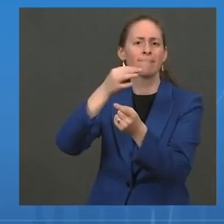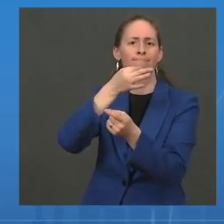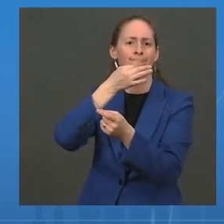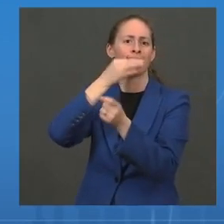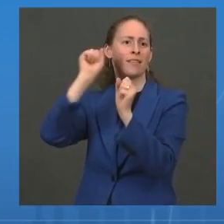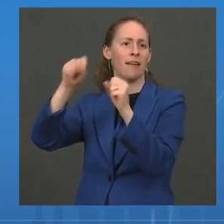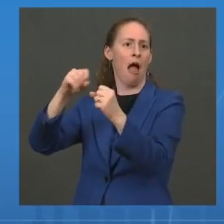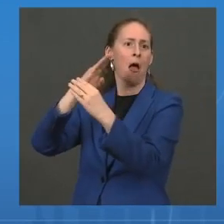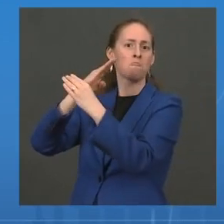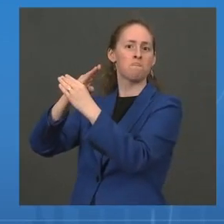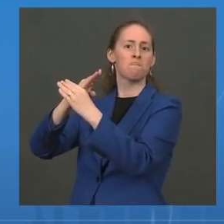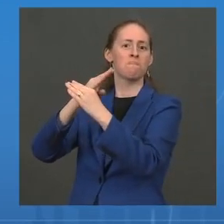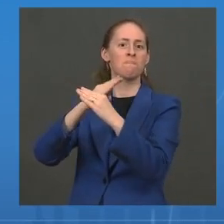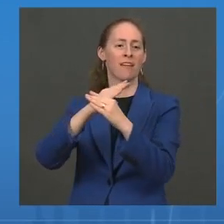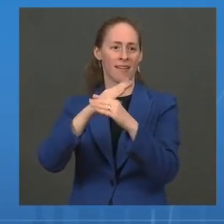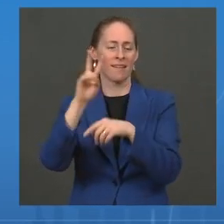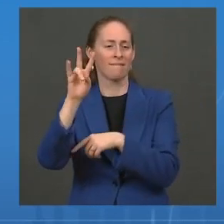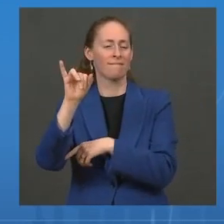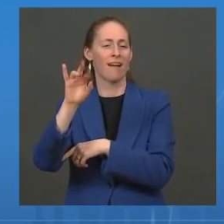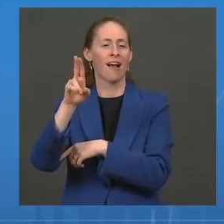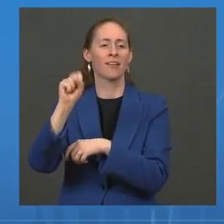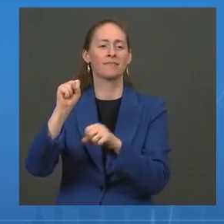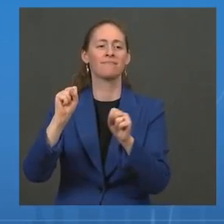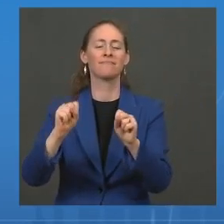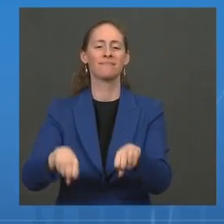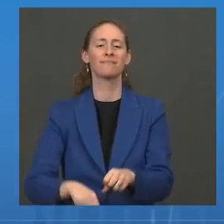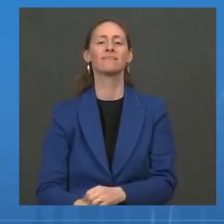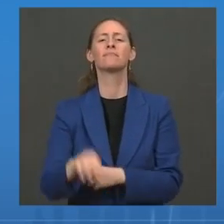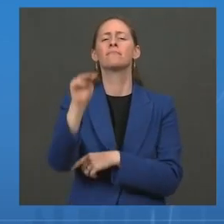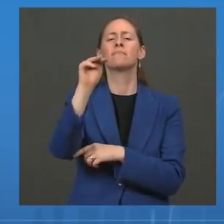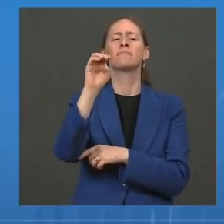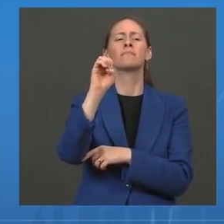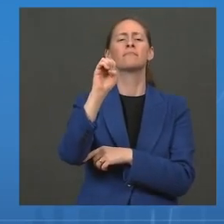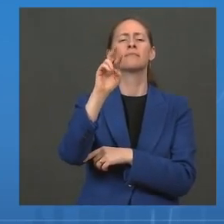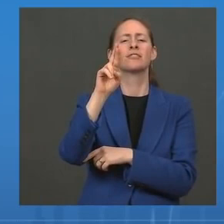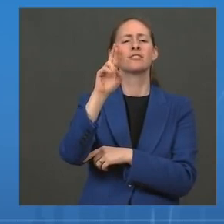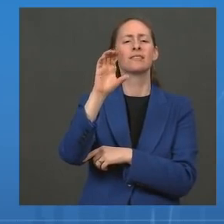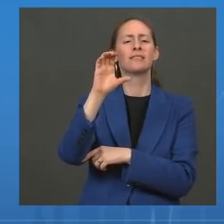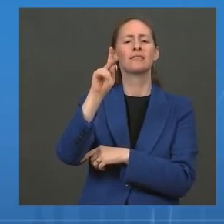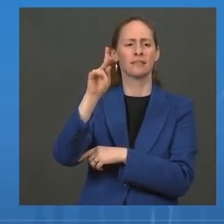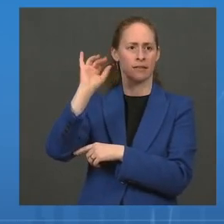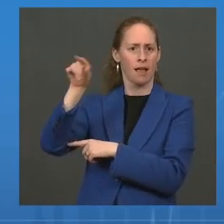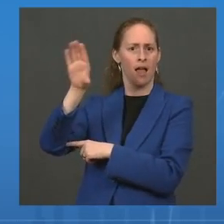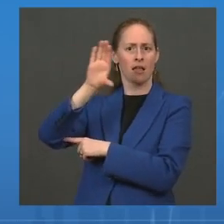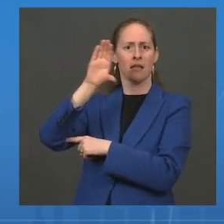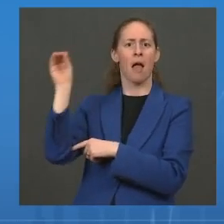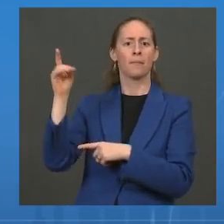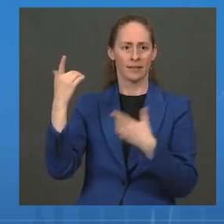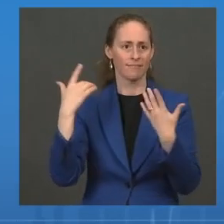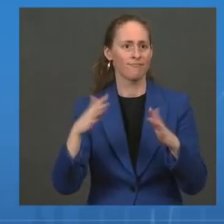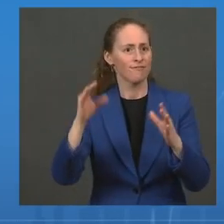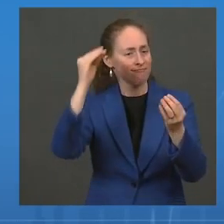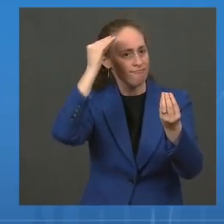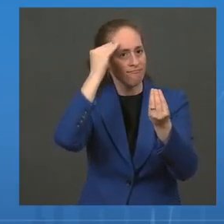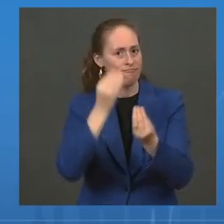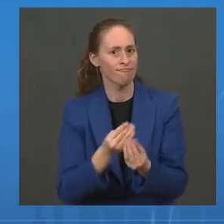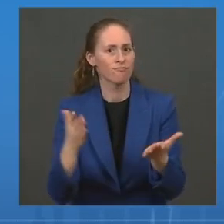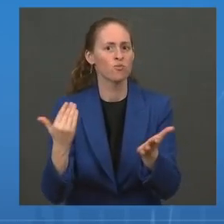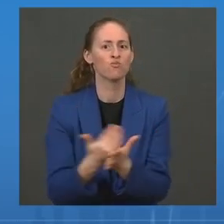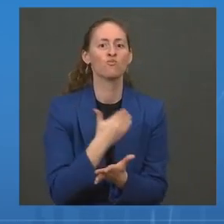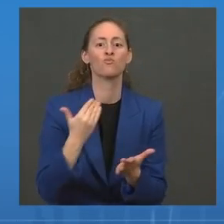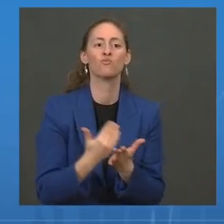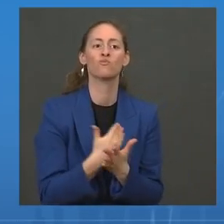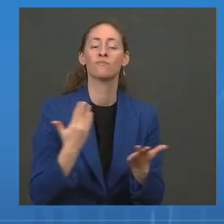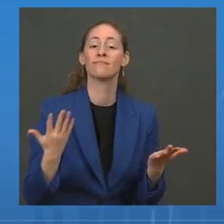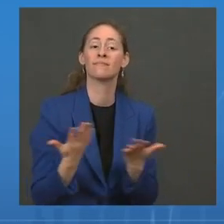the Merck company, together with Ridgeback, showed clinical data that they announced of a very impressive placebo-controlled